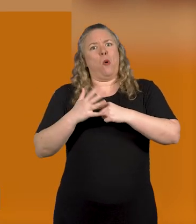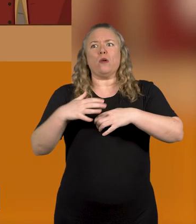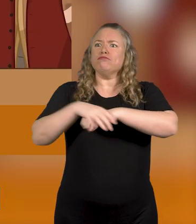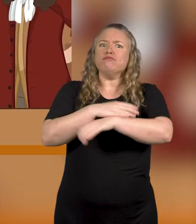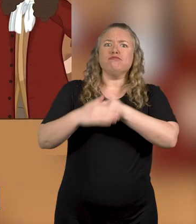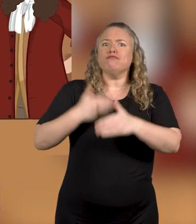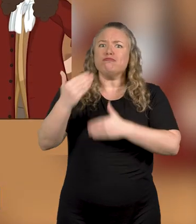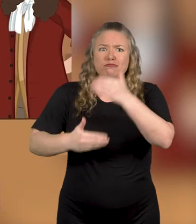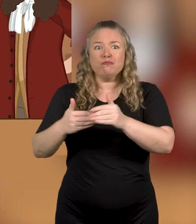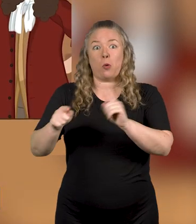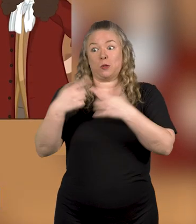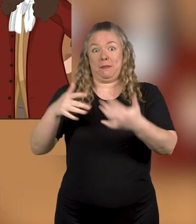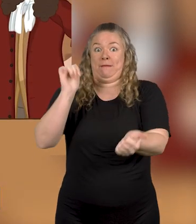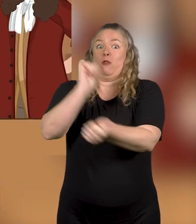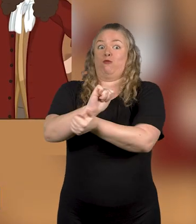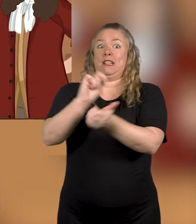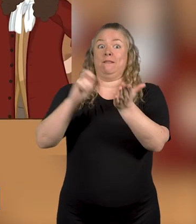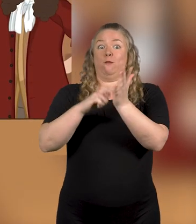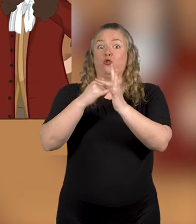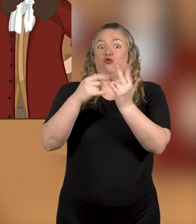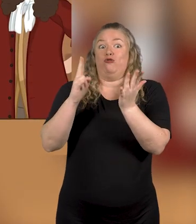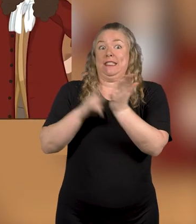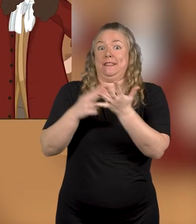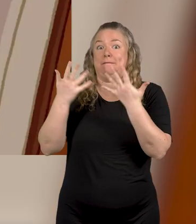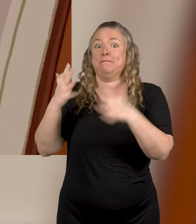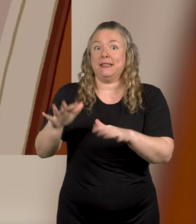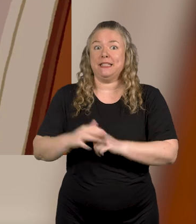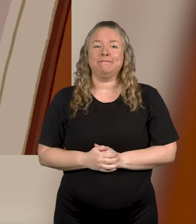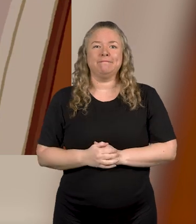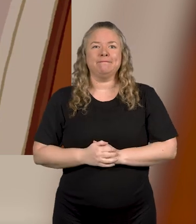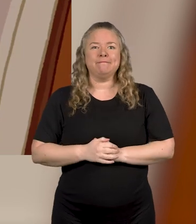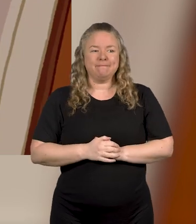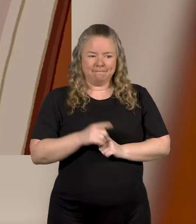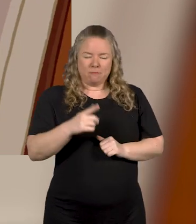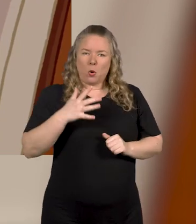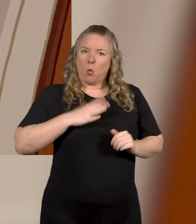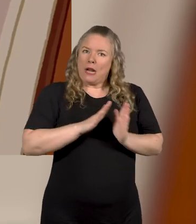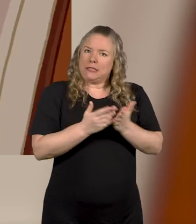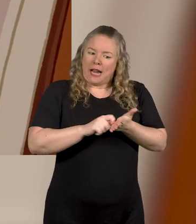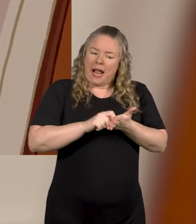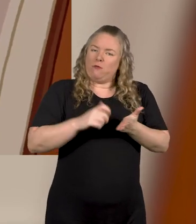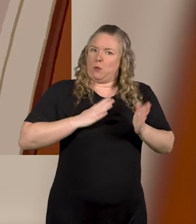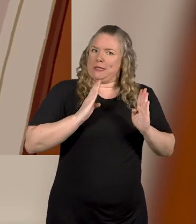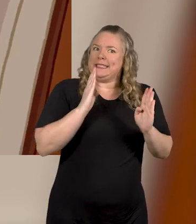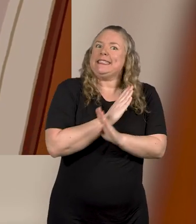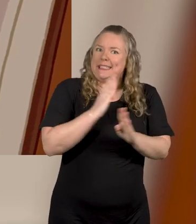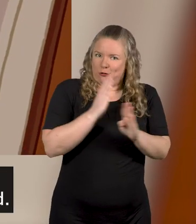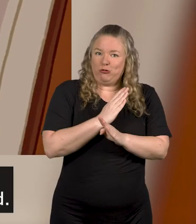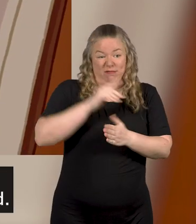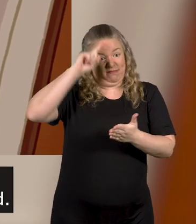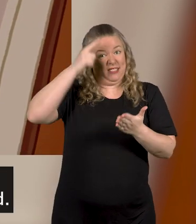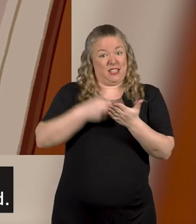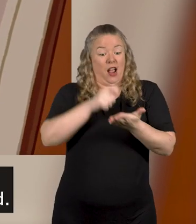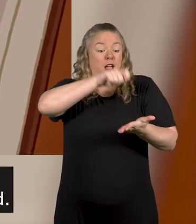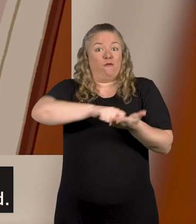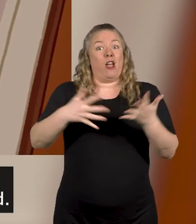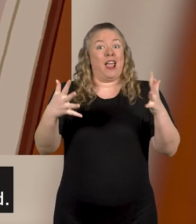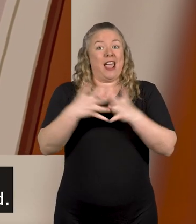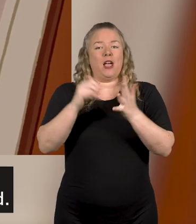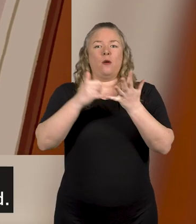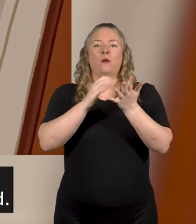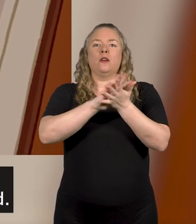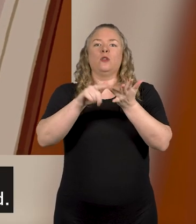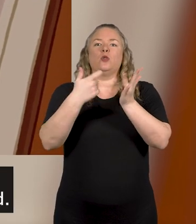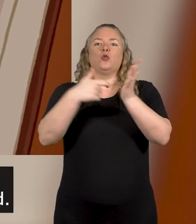and was even arrested for treason. Because he wanted his diary to be secret, Pepys wrote it in